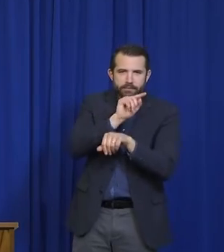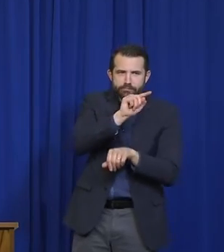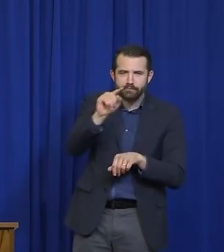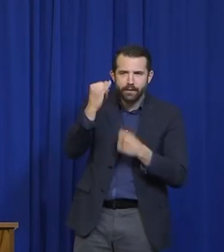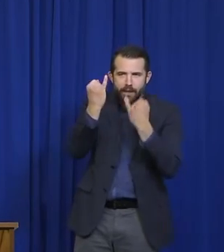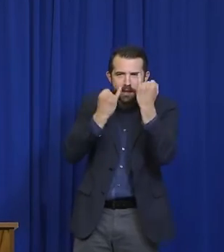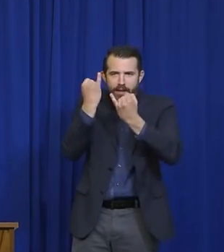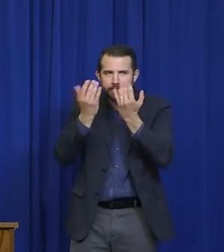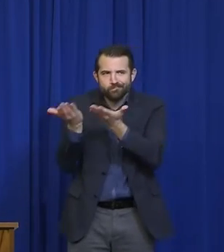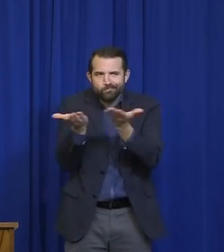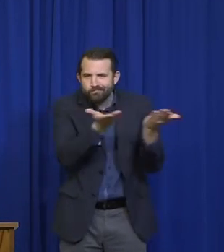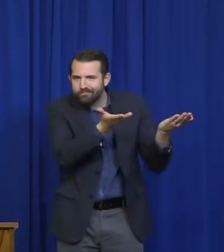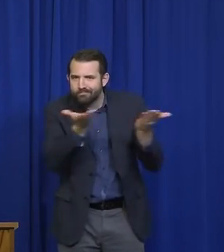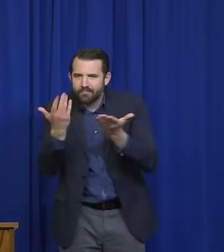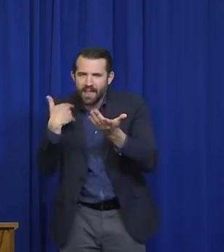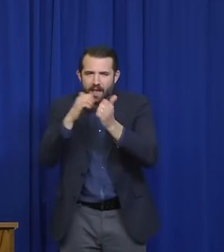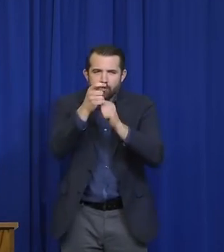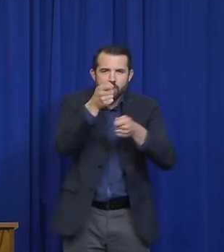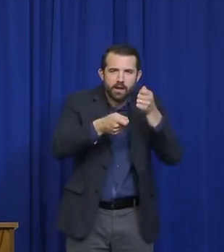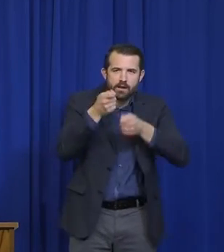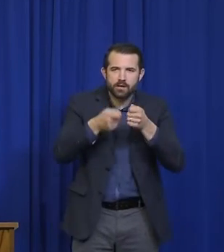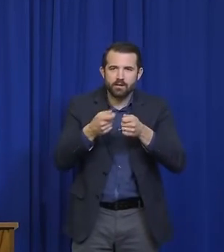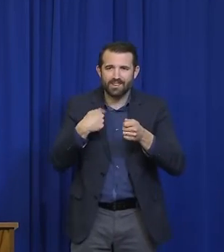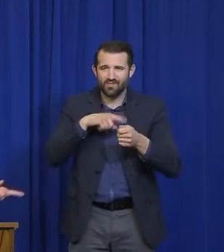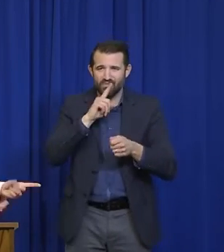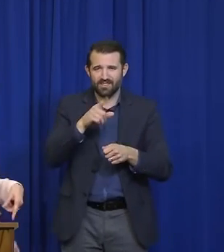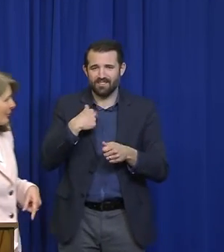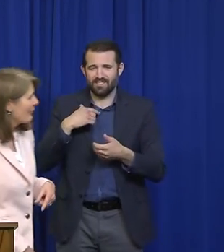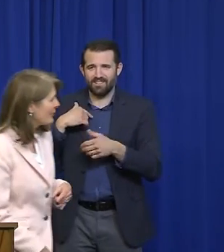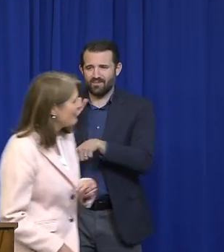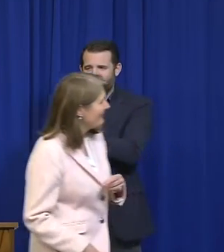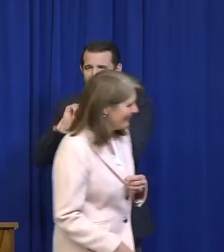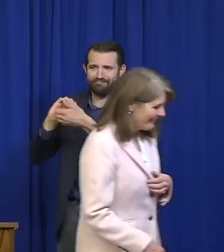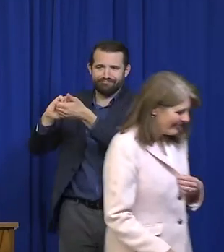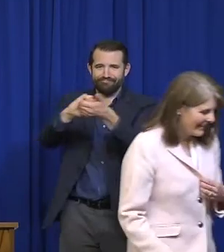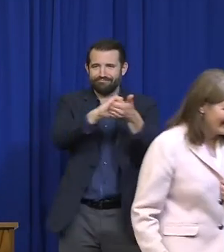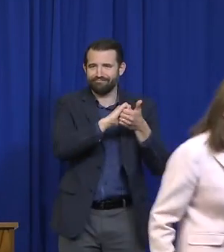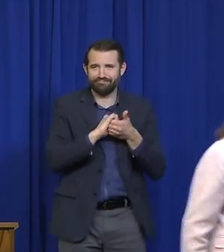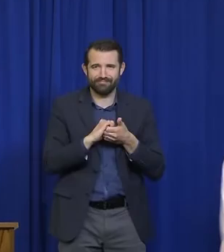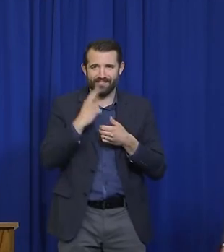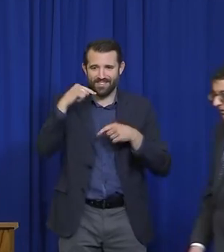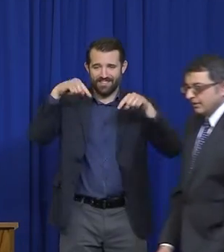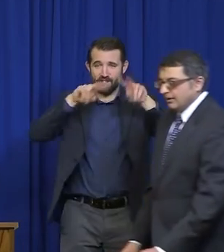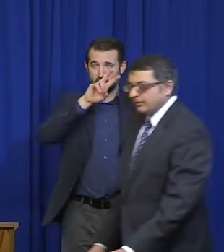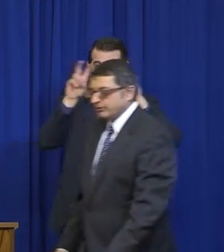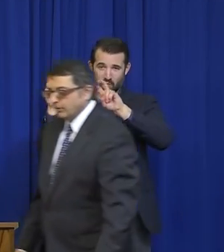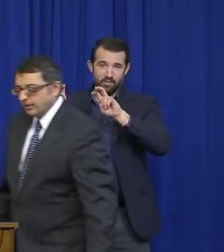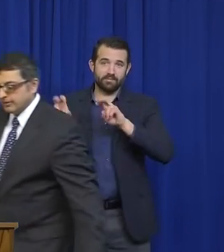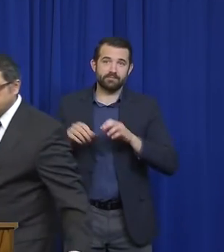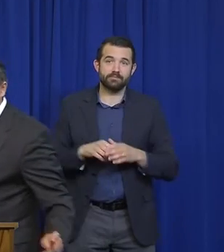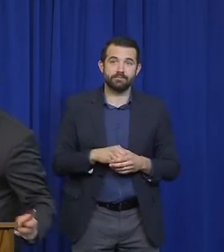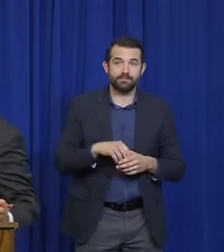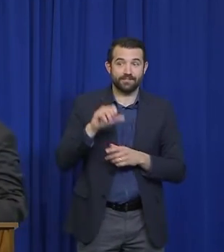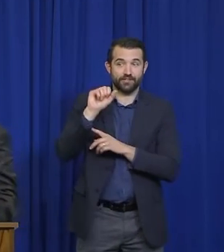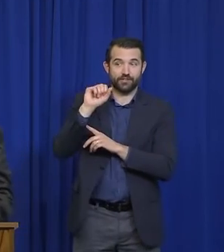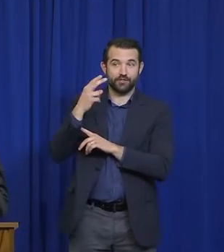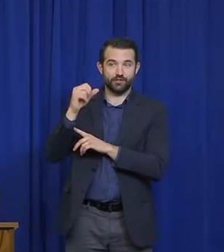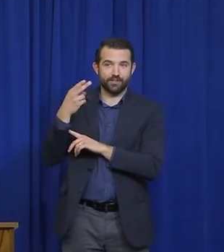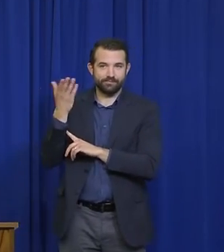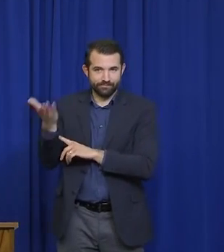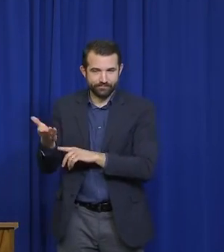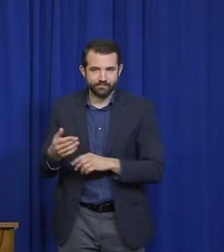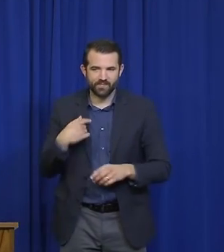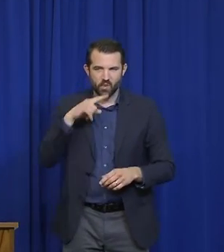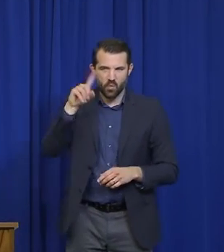make changes as well, and we do that in partnership with Commissioner Lambrou and Dr. Shaw. Dr. Shaw on antibodies. Okay. So Don also